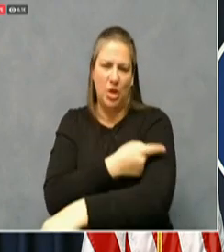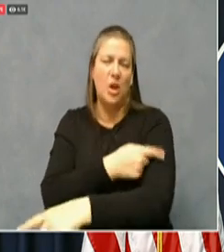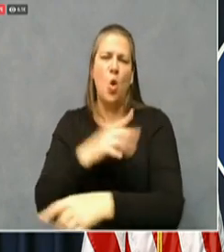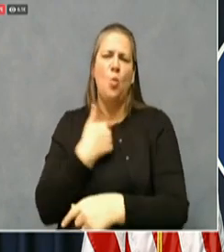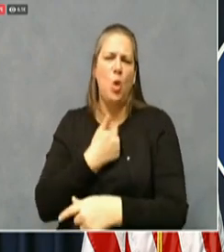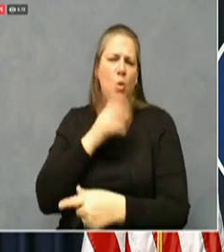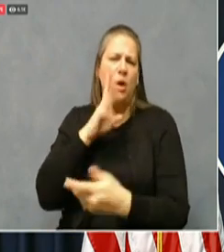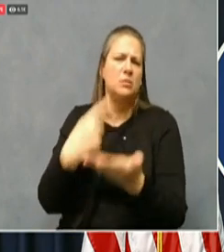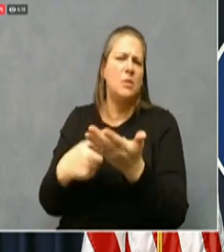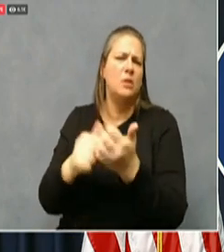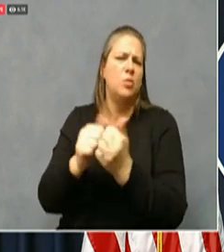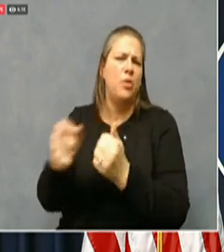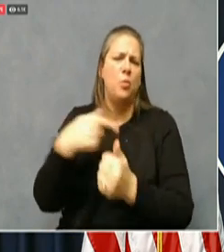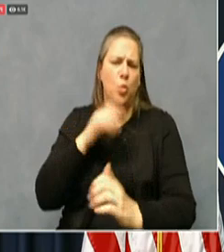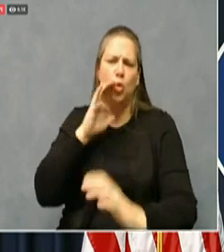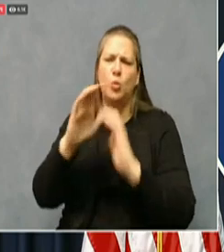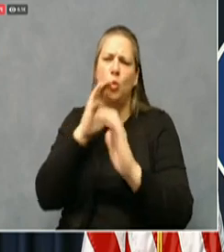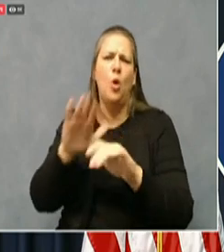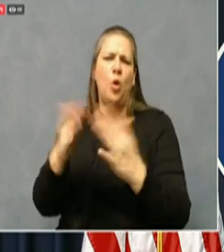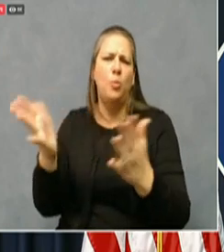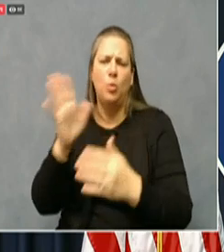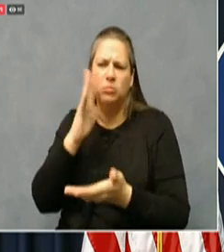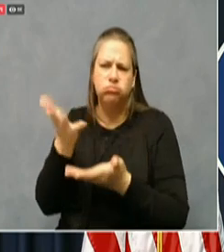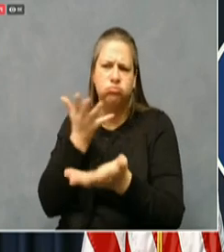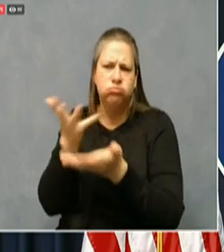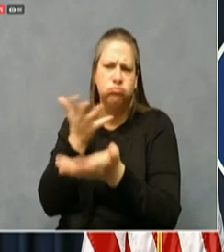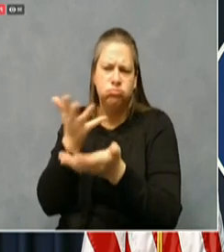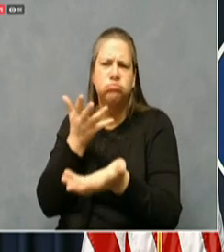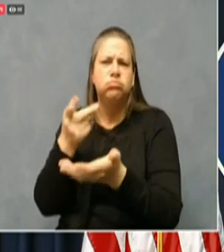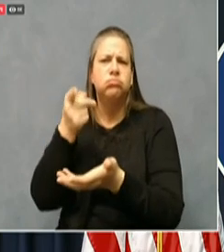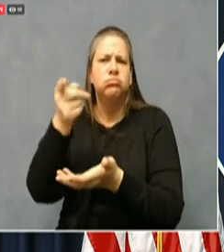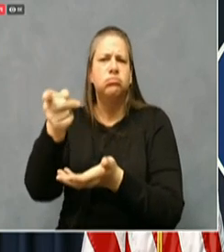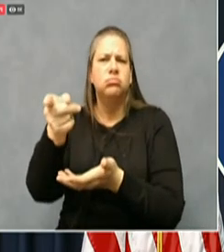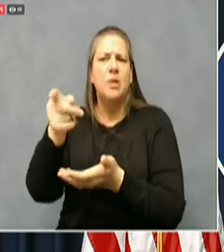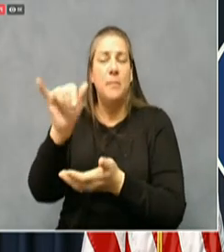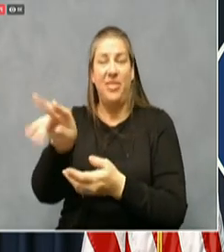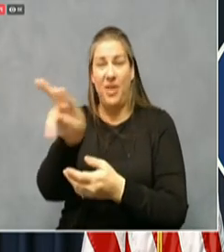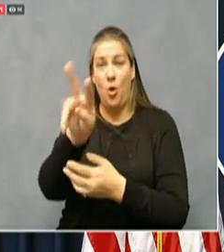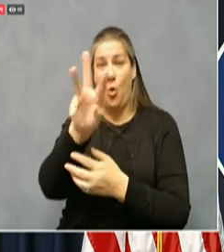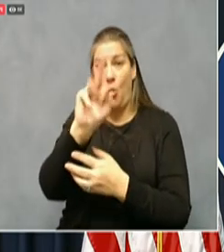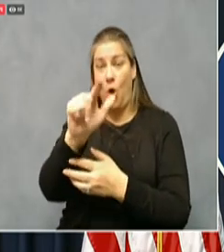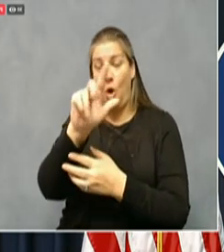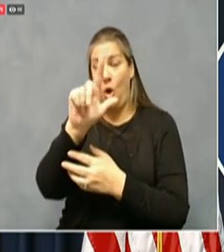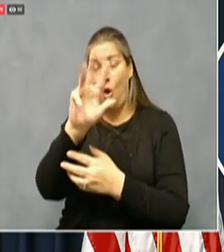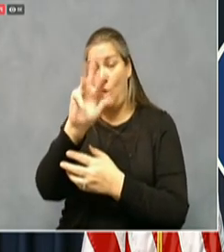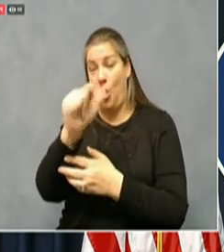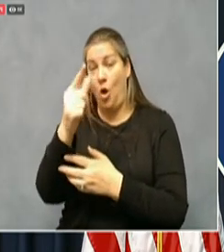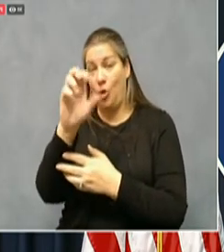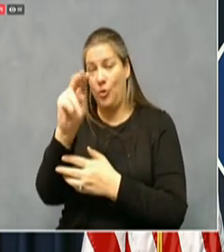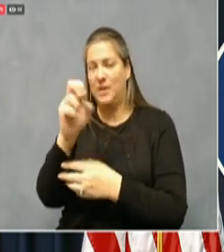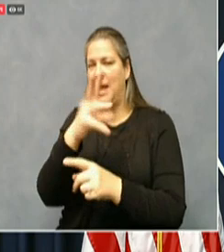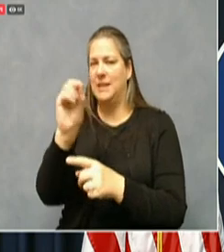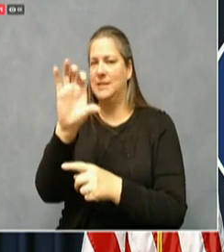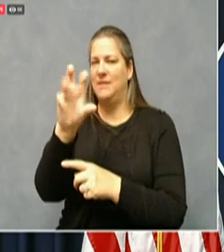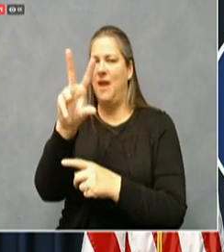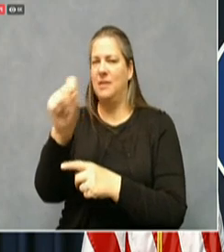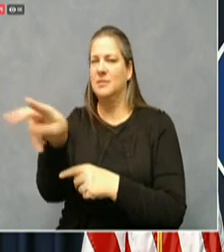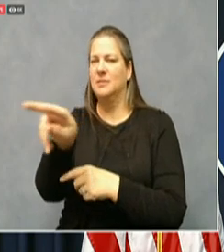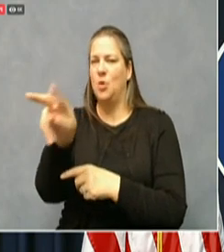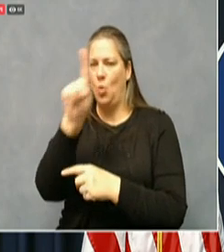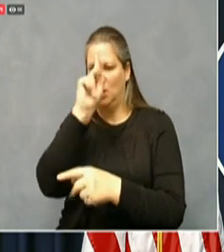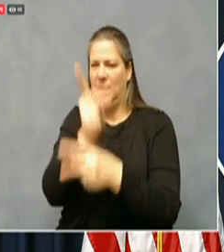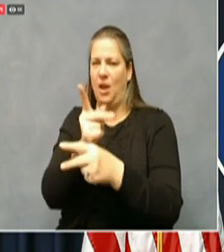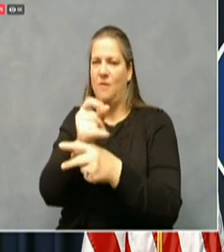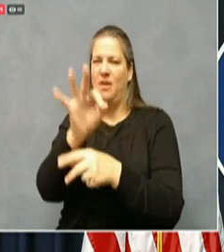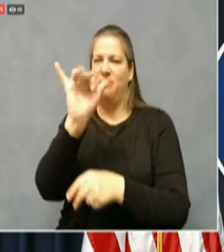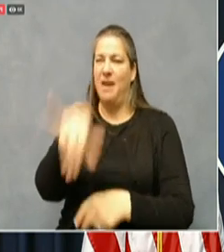fall primarily on those two companies as the as the federal government has contracted, uh, for them to do.